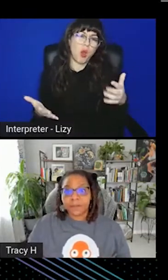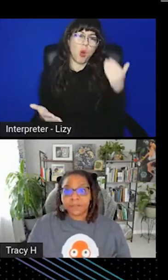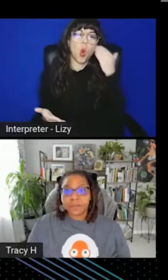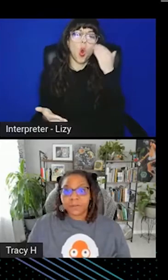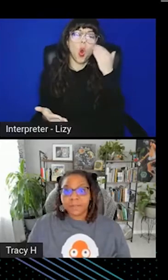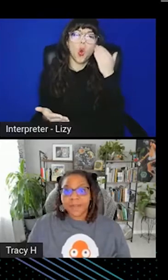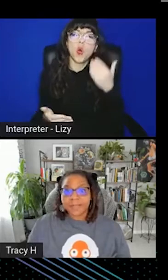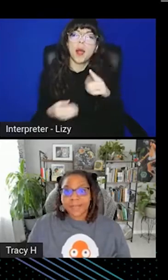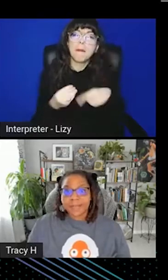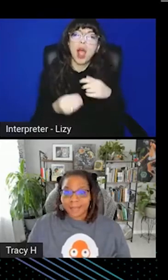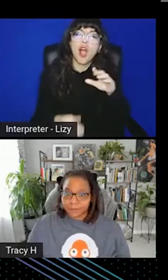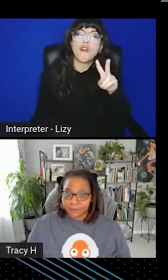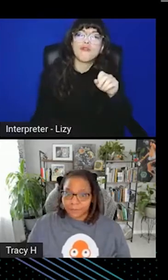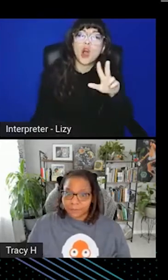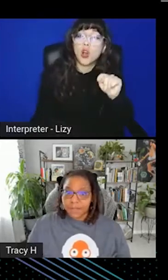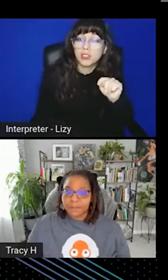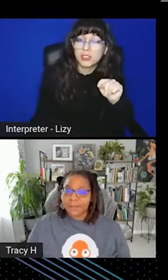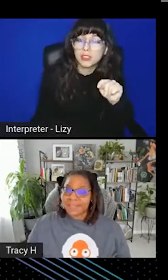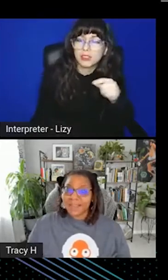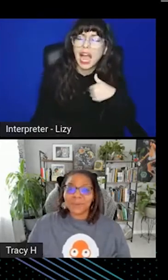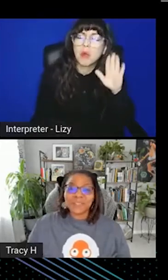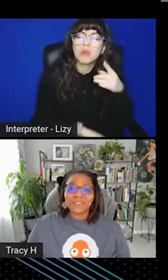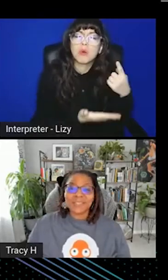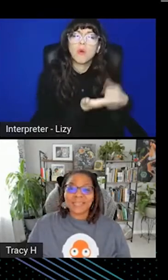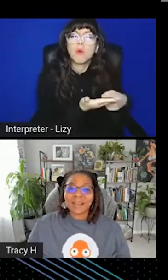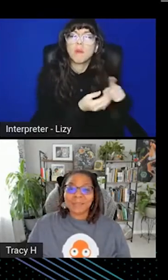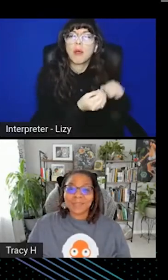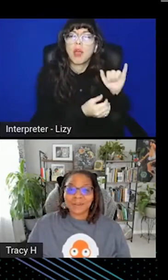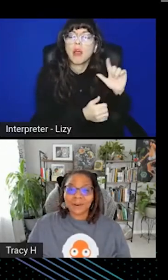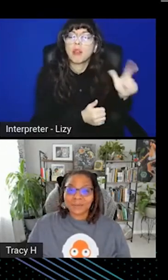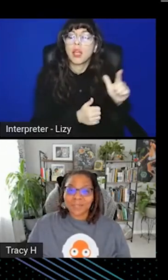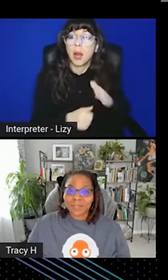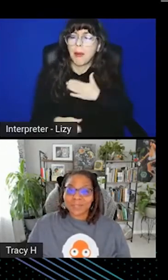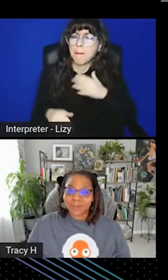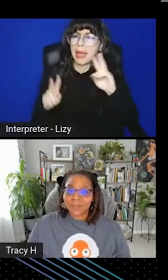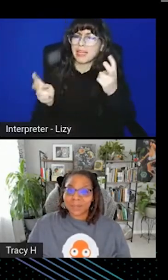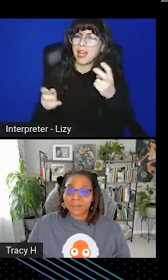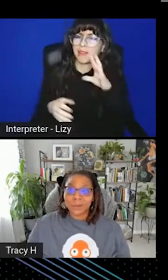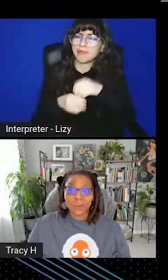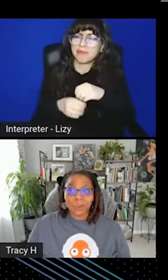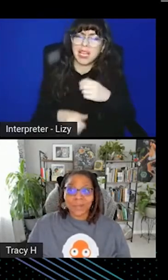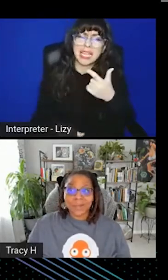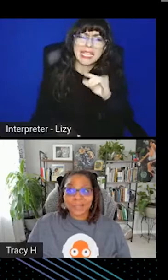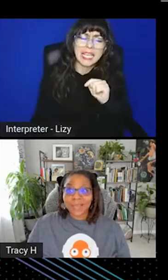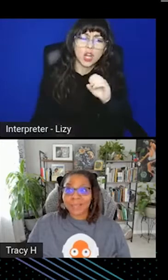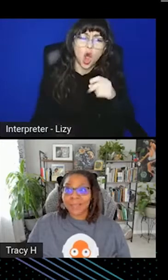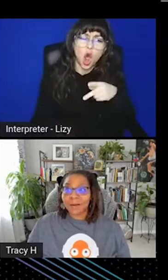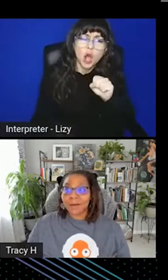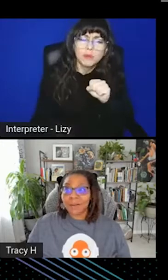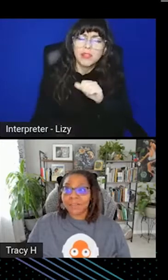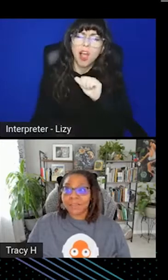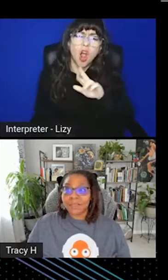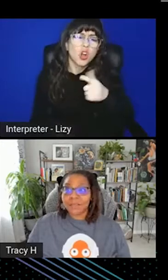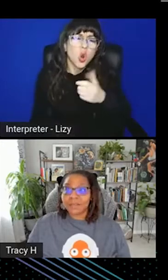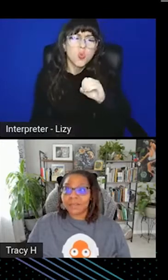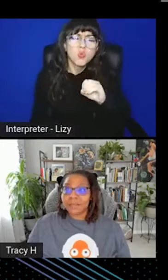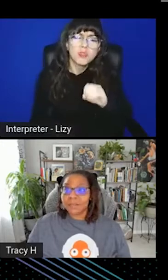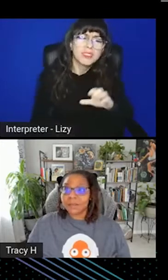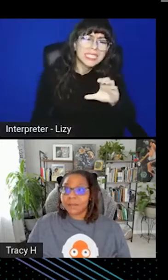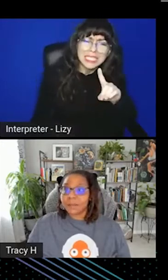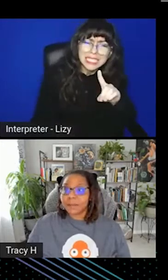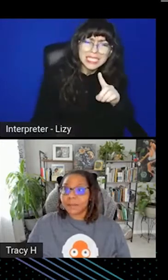so I will get back to that later. But my title mentioned GitOps and Argo CD, so again, what exactly are these things?